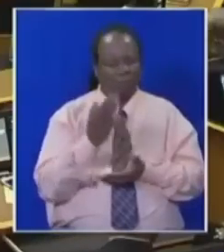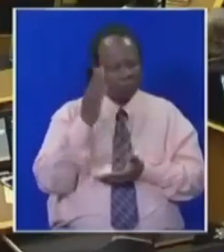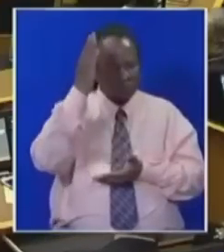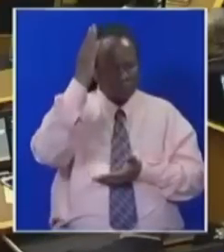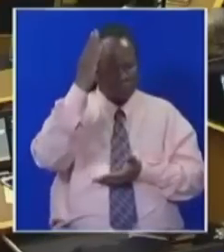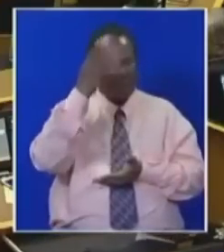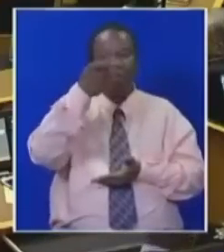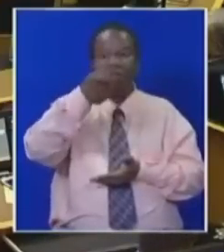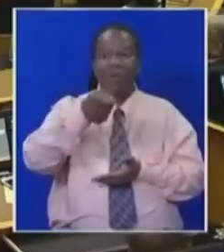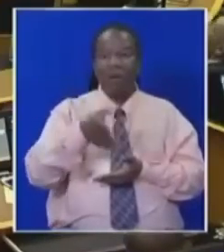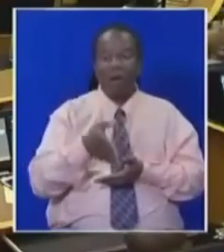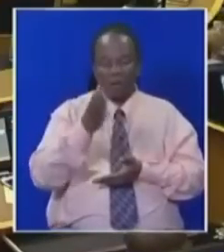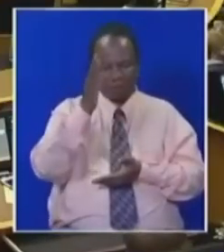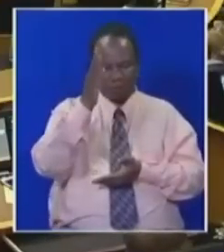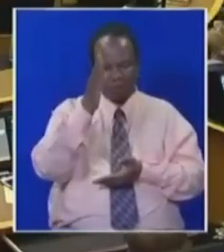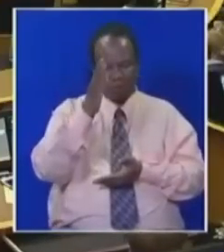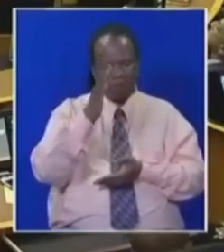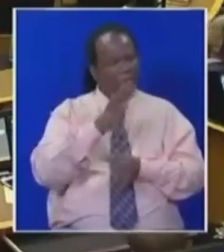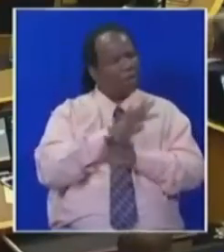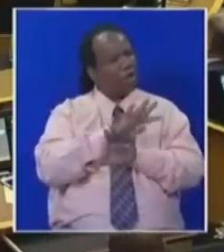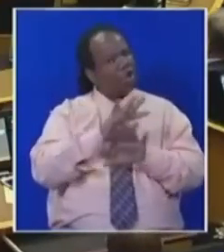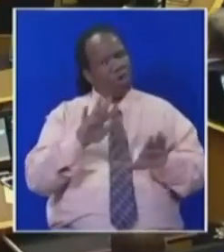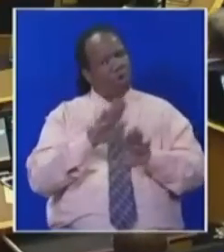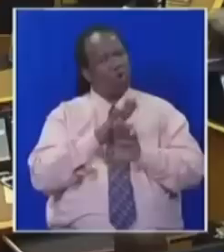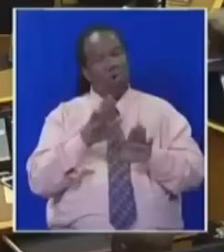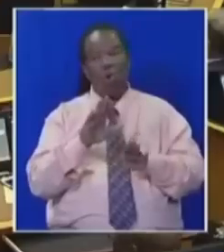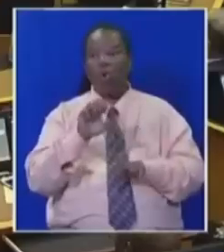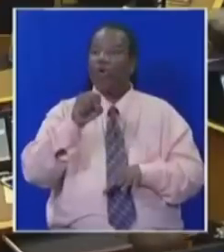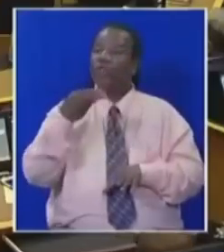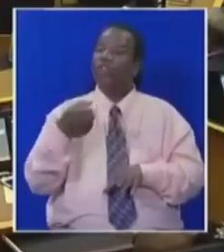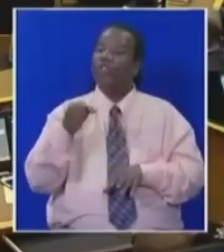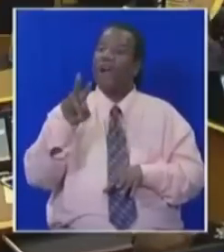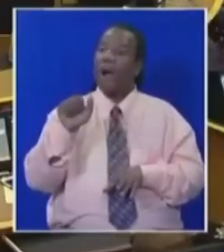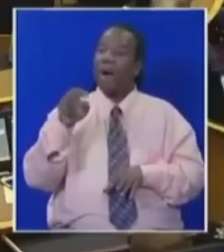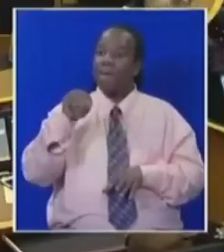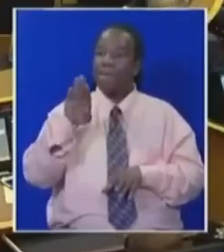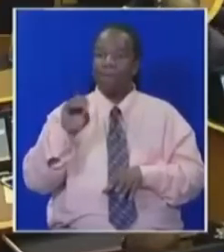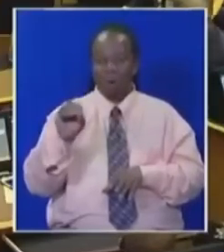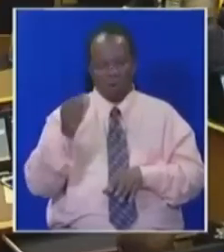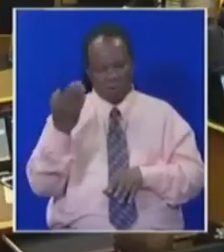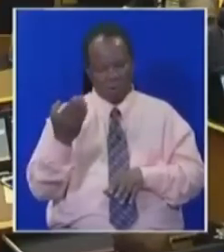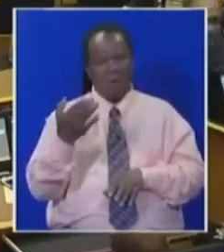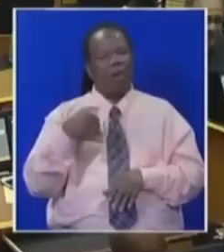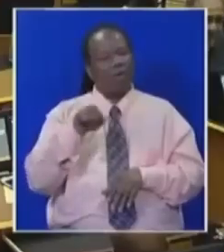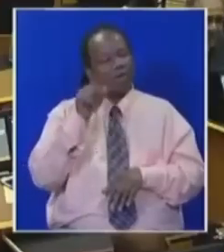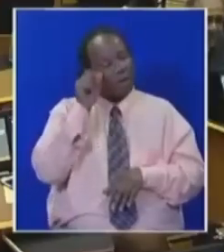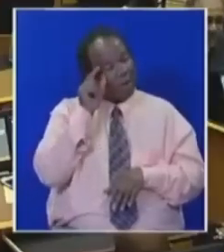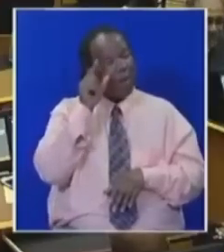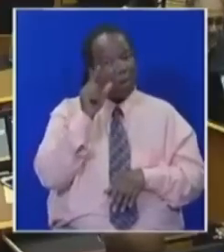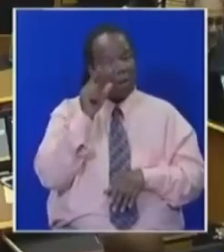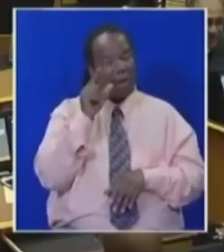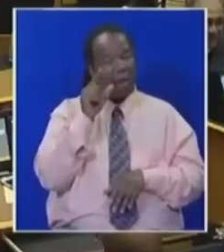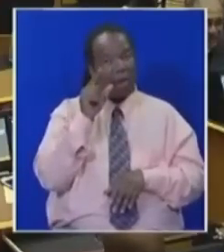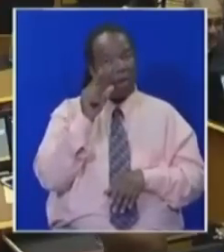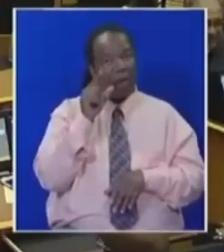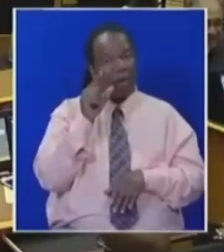honorable speaker i have not recognized you honorable shibam yeah i'm asking for recognition my way i would have spoken if i'd been